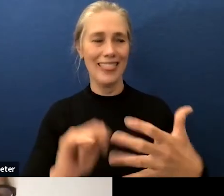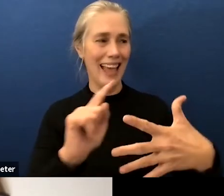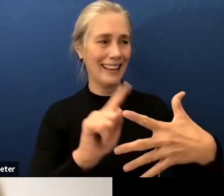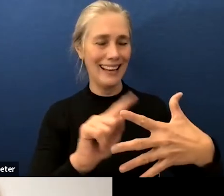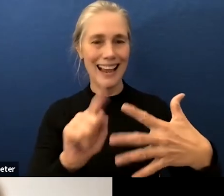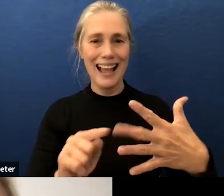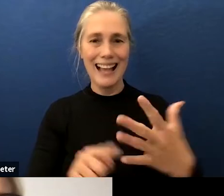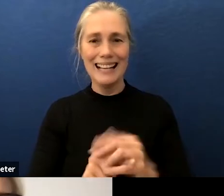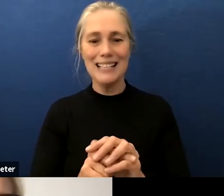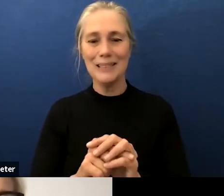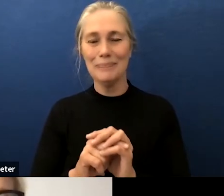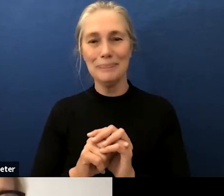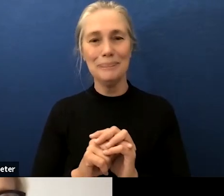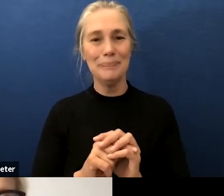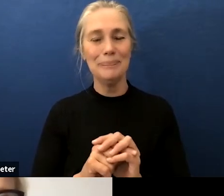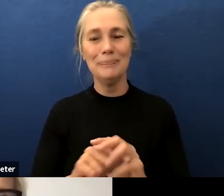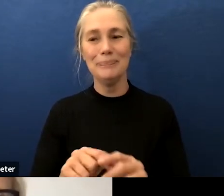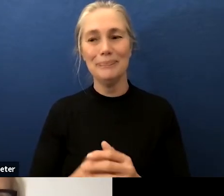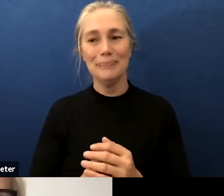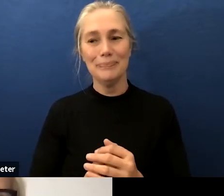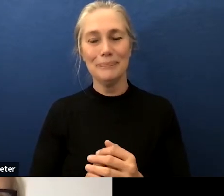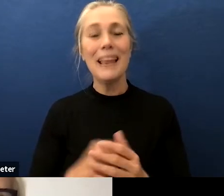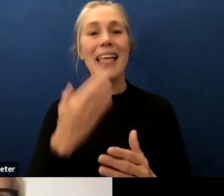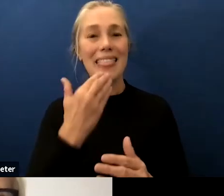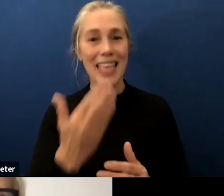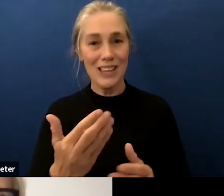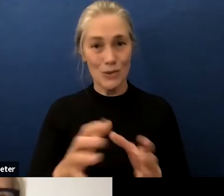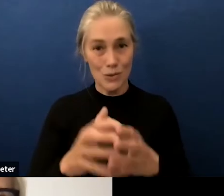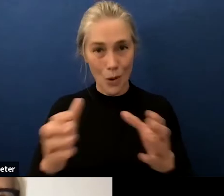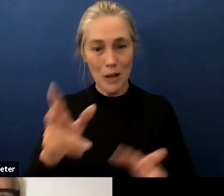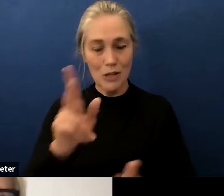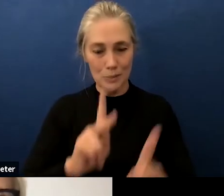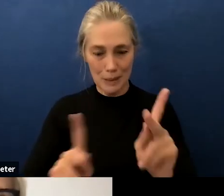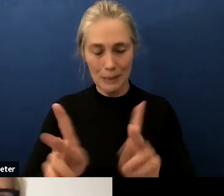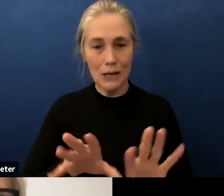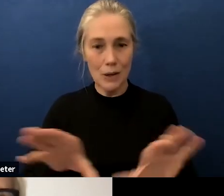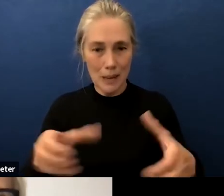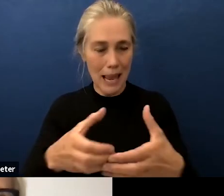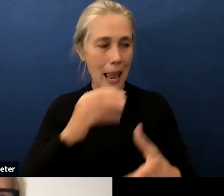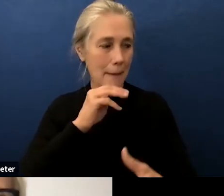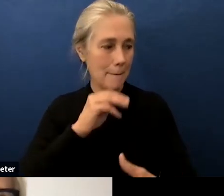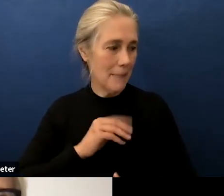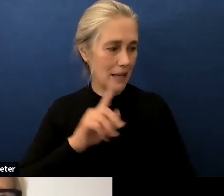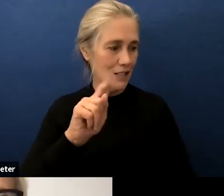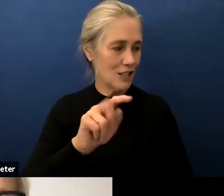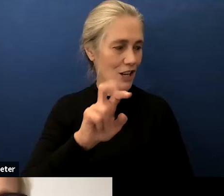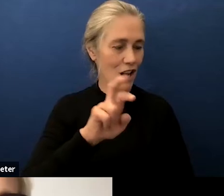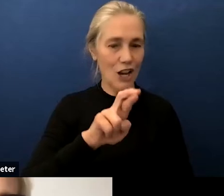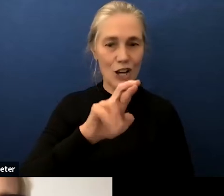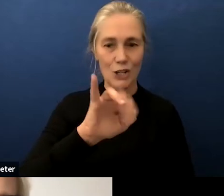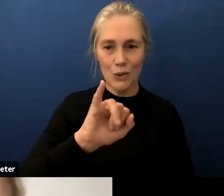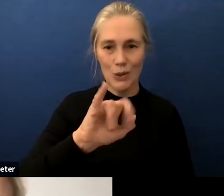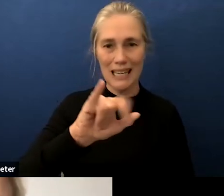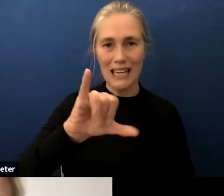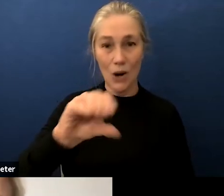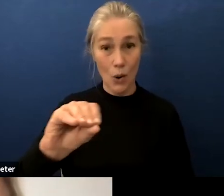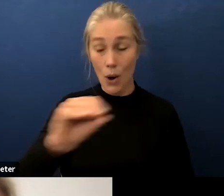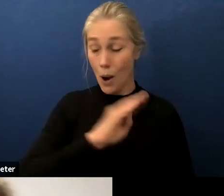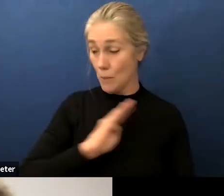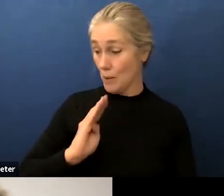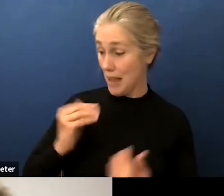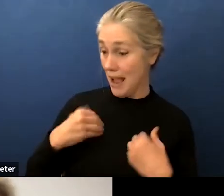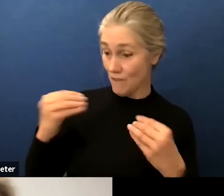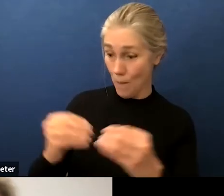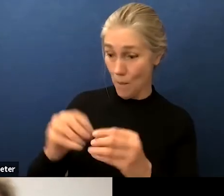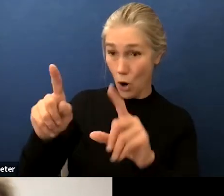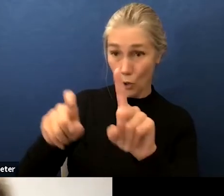thank you very much members of the public and miss trujillo at this time i would like to ask board members if they have any further questions or